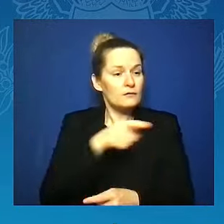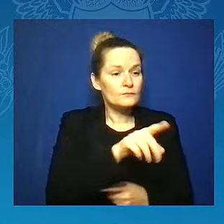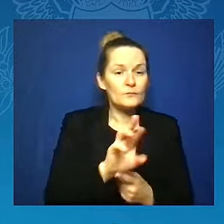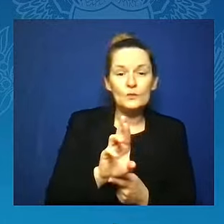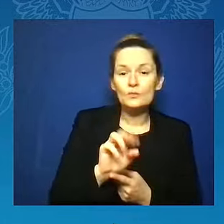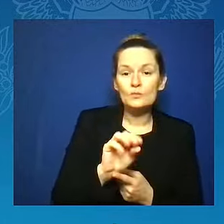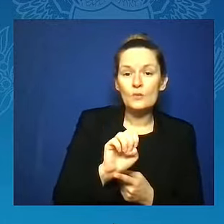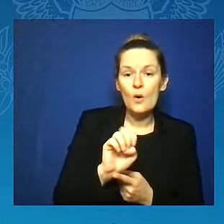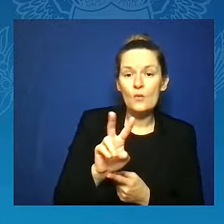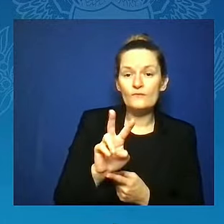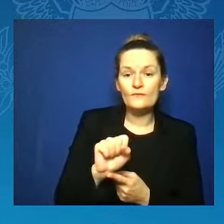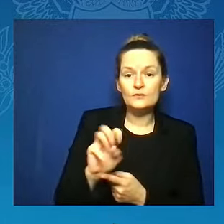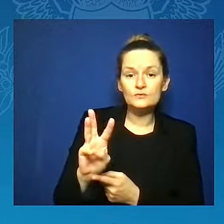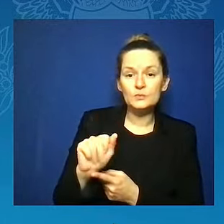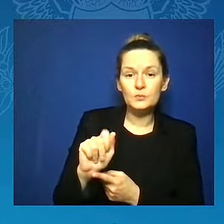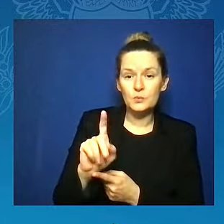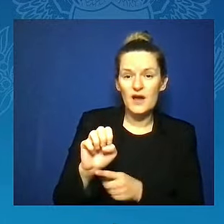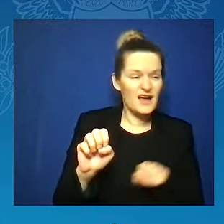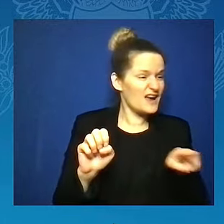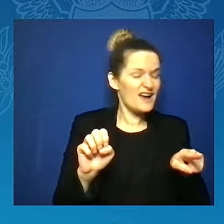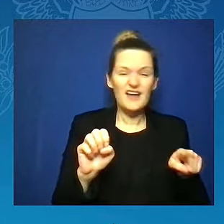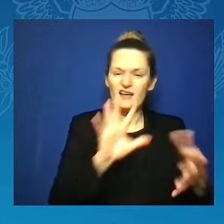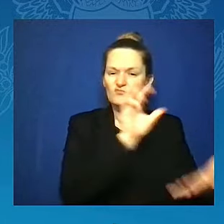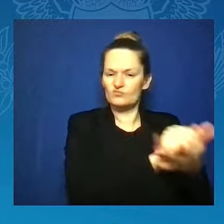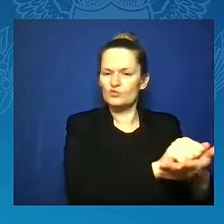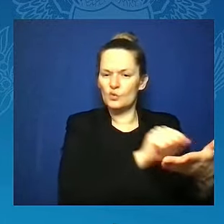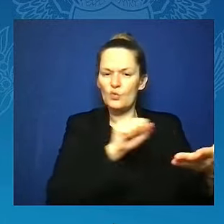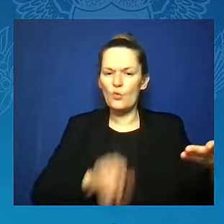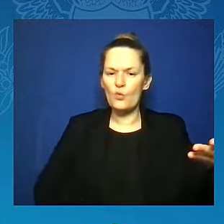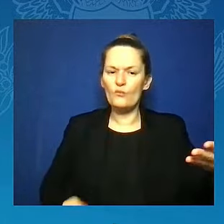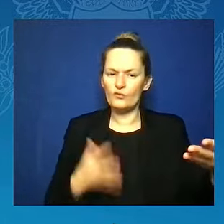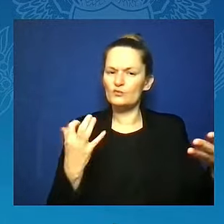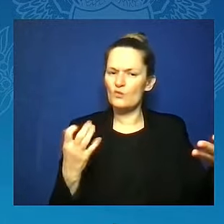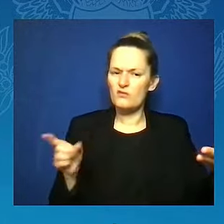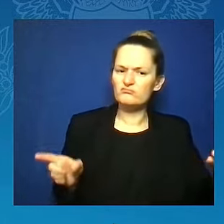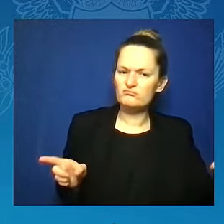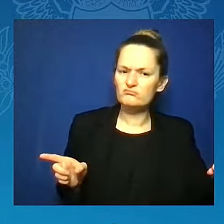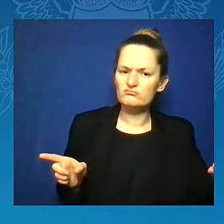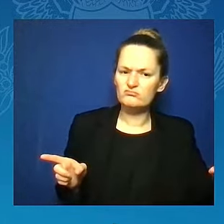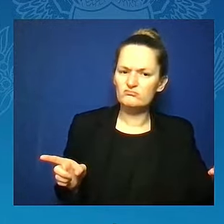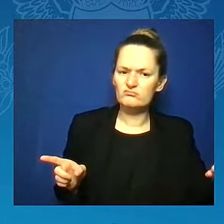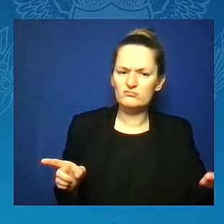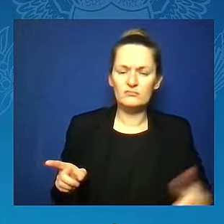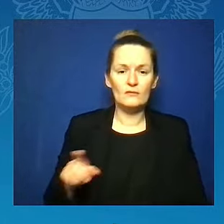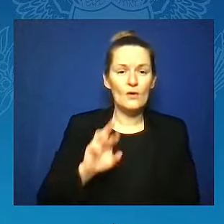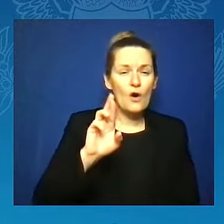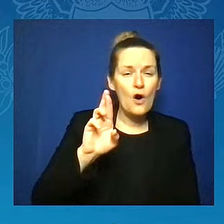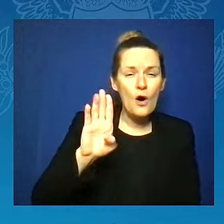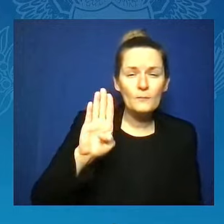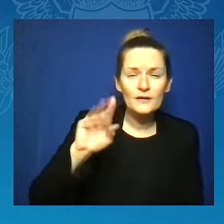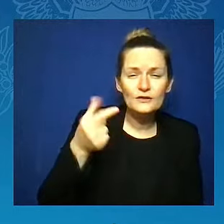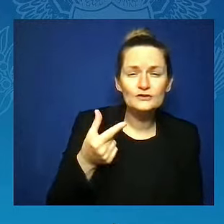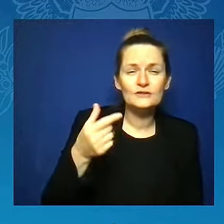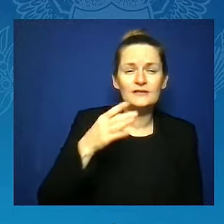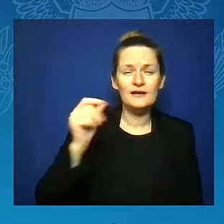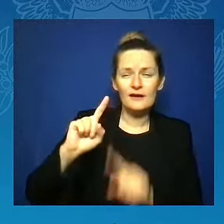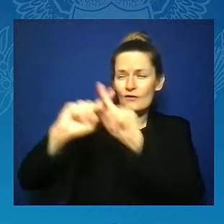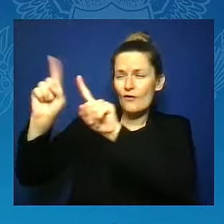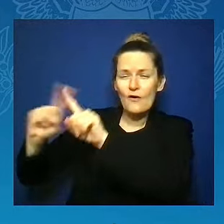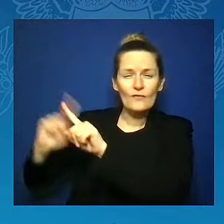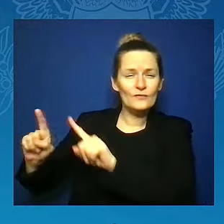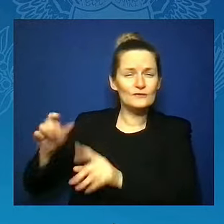And as he intended, they did. Well, let me tell you something. When I am president of the United States